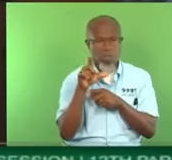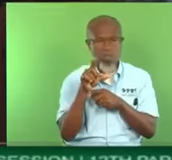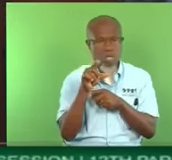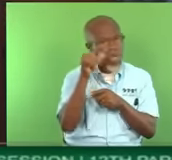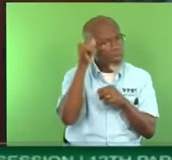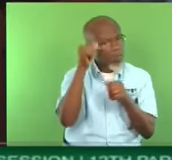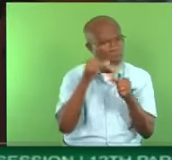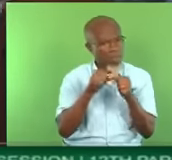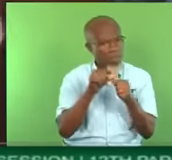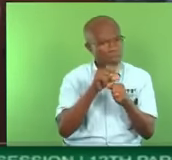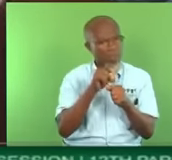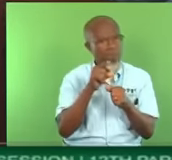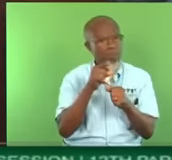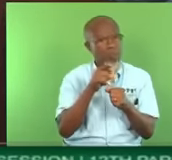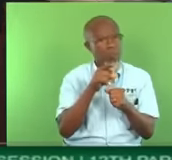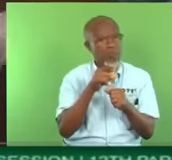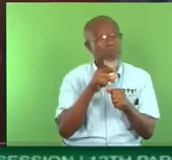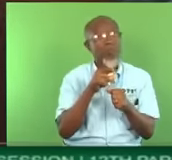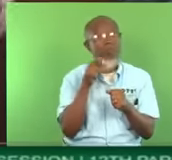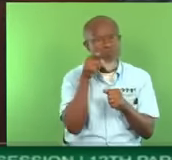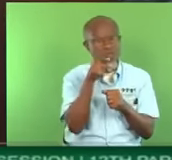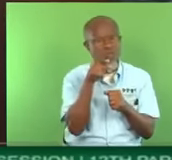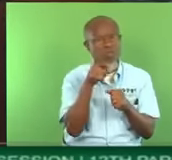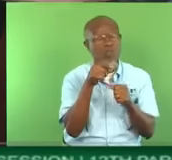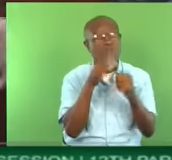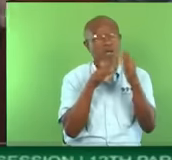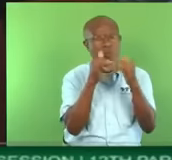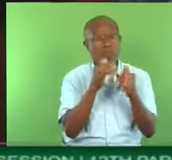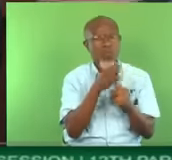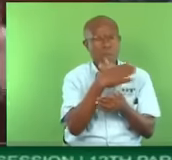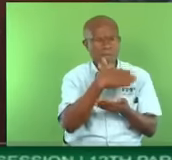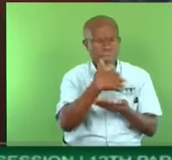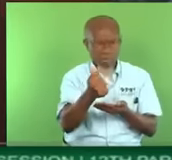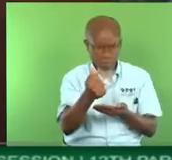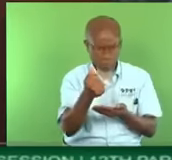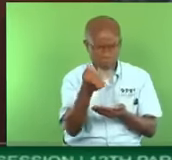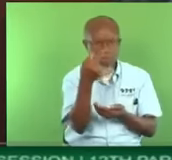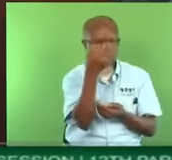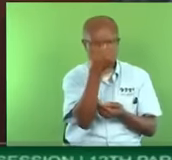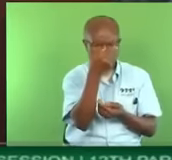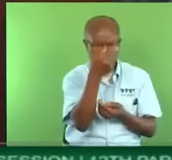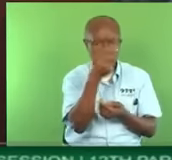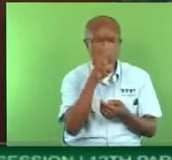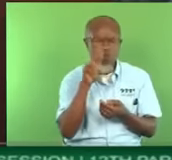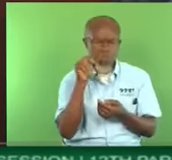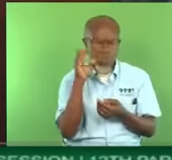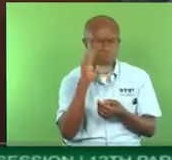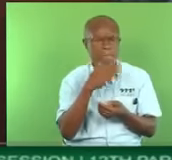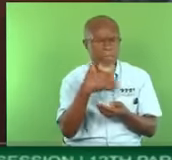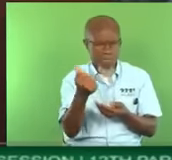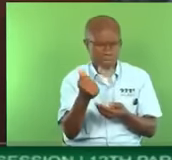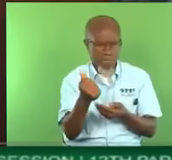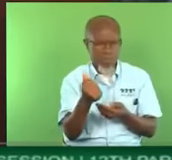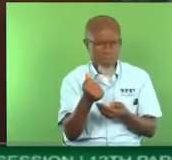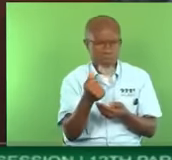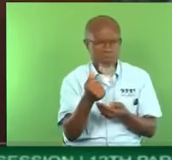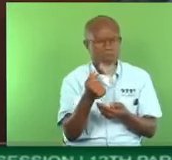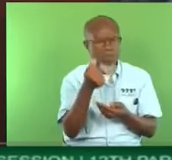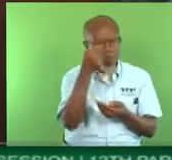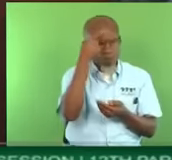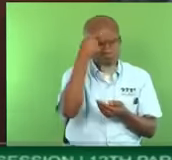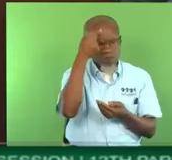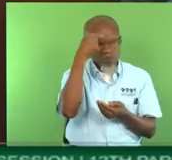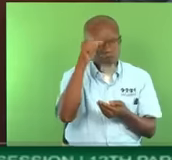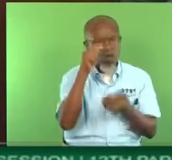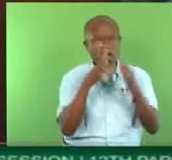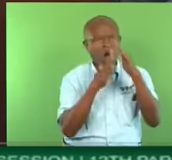we purchased the lands there for housing. For about a thousand housing units and so on. We did the purchase. I noticed nobody's saying I